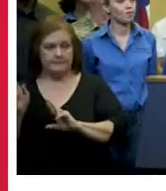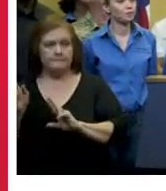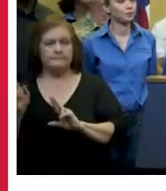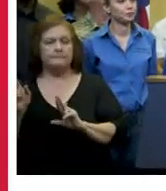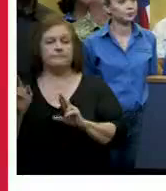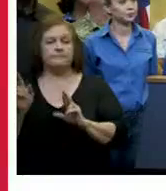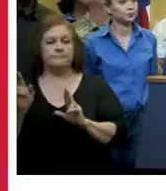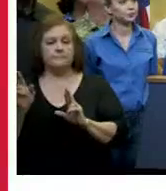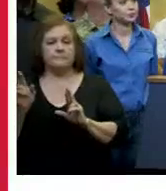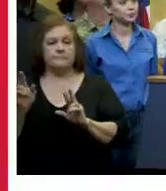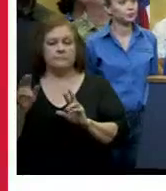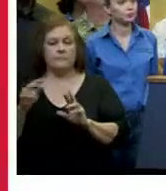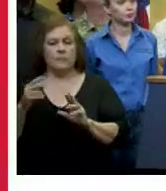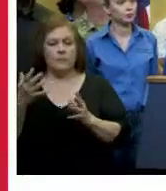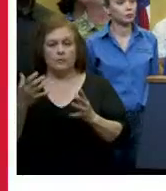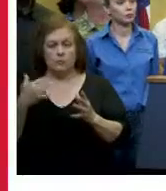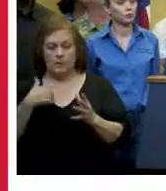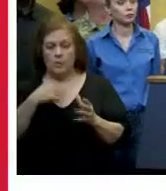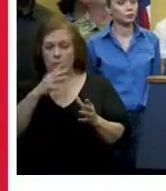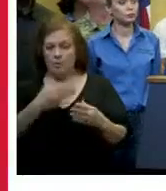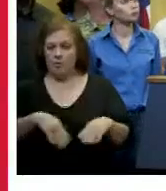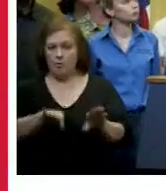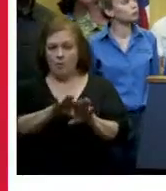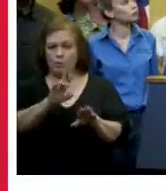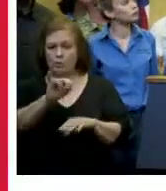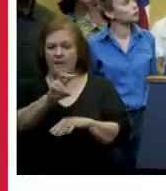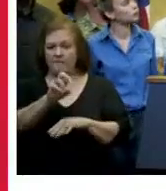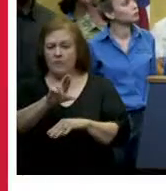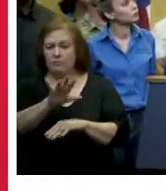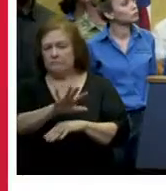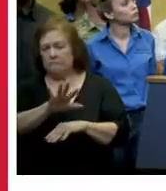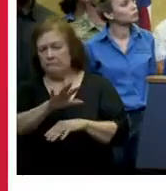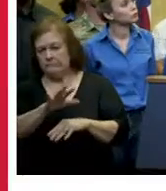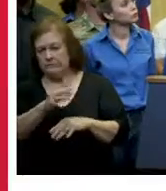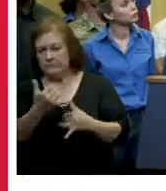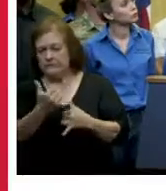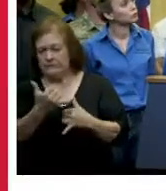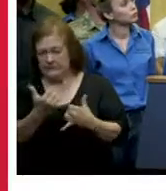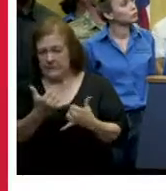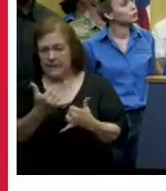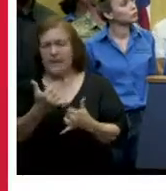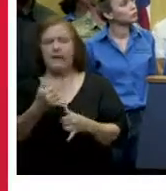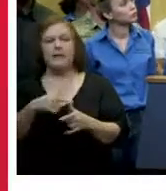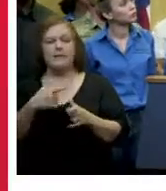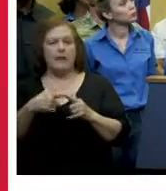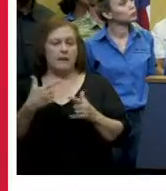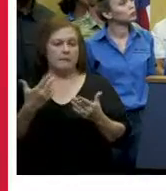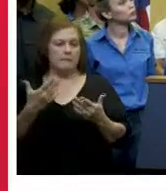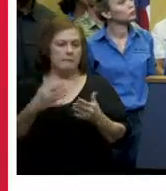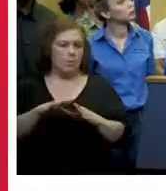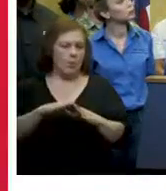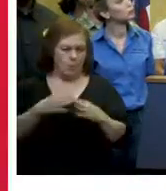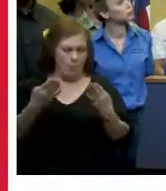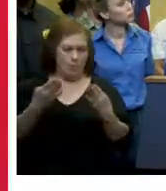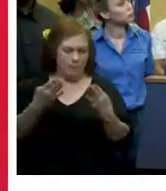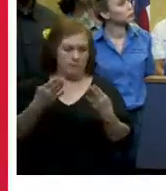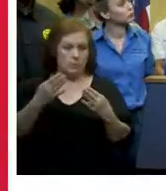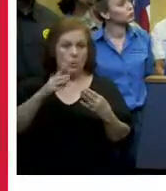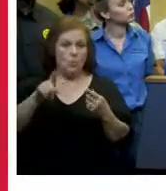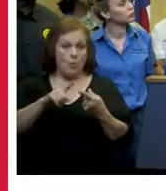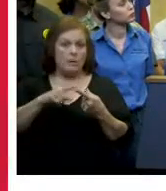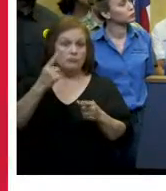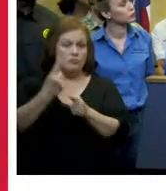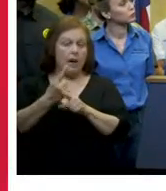we anticipate uh closing the river uh probably sometime today and uh we'll look to reopening that as soon as conditions allow and